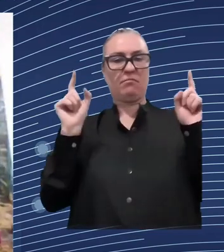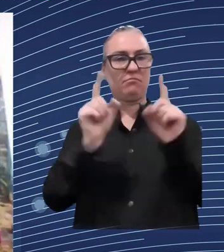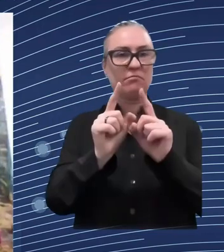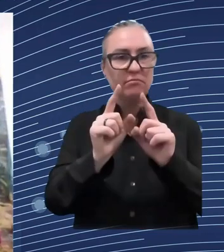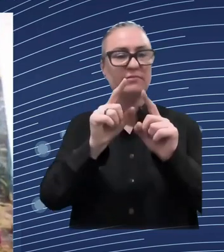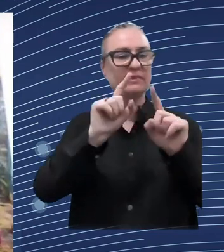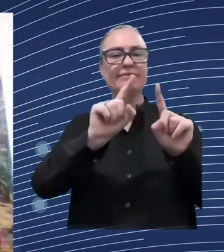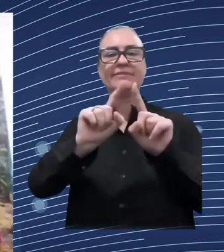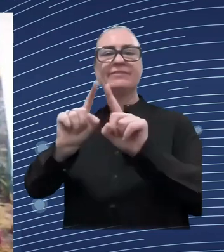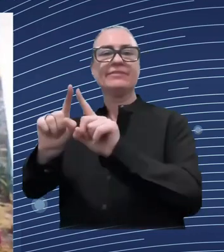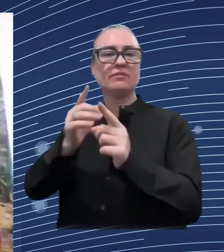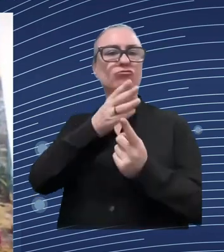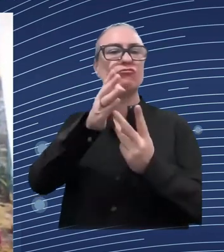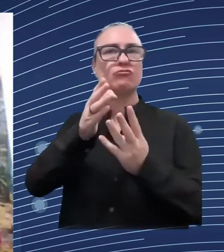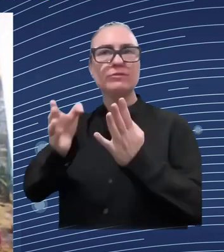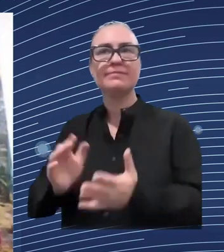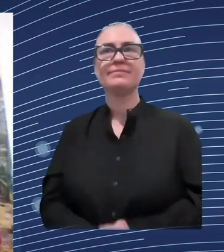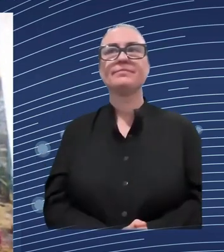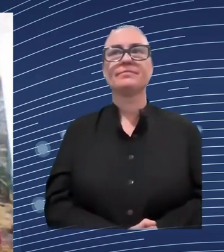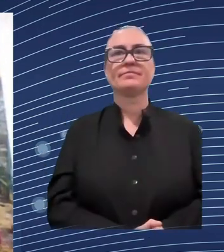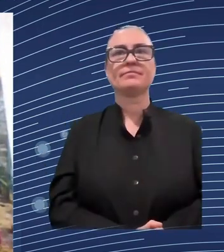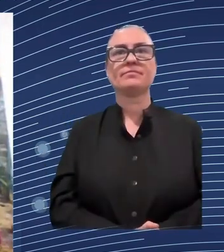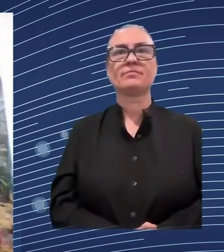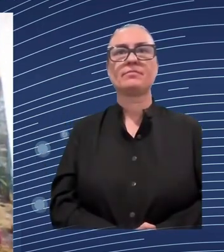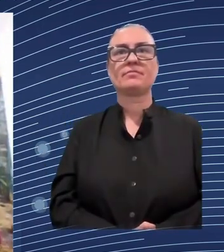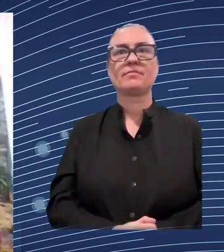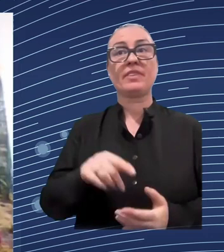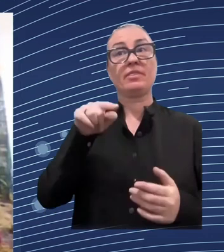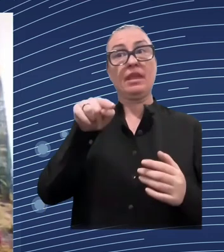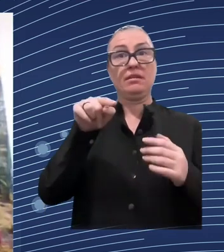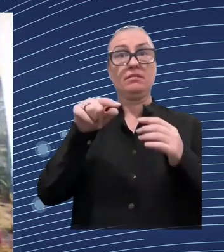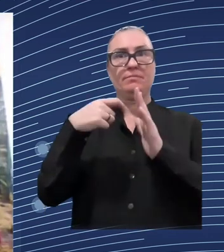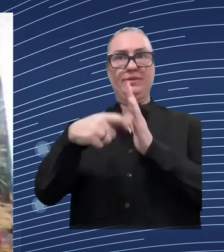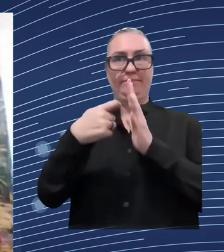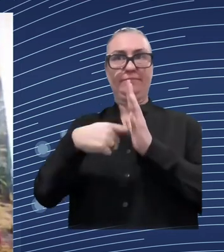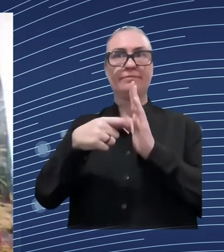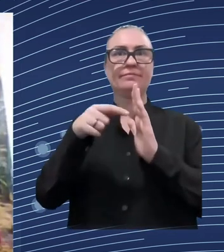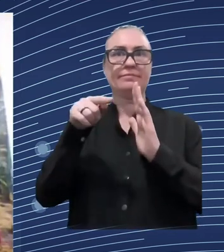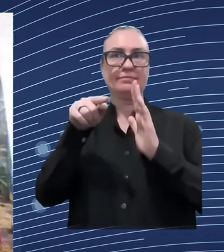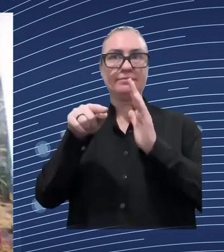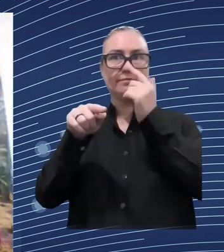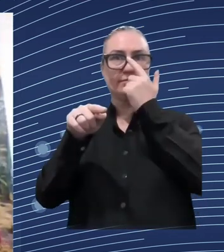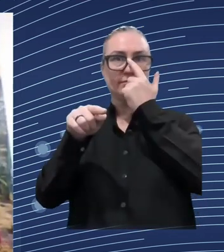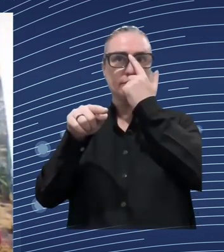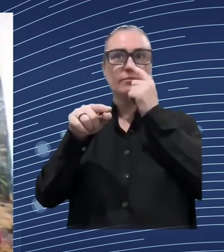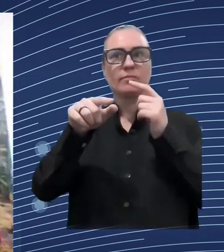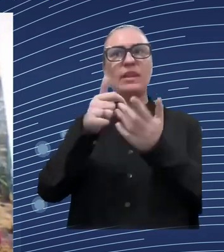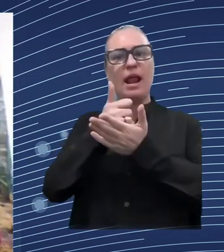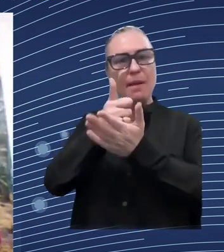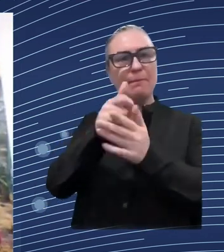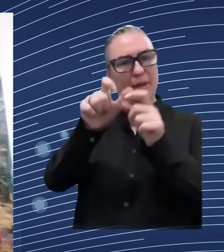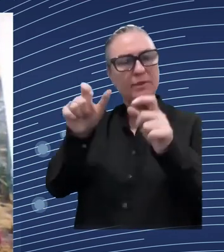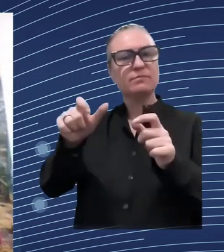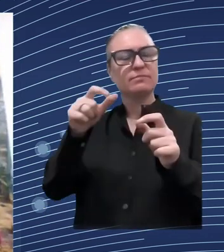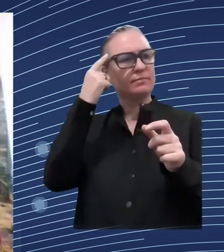and for three years of this work uh portals and offline infrastructure have been used by millions of